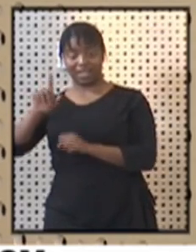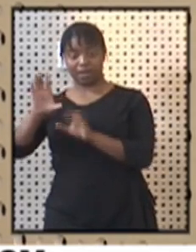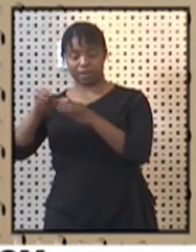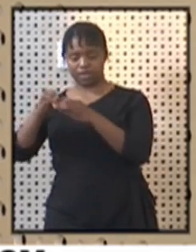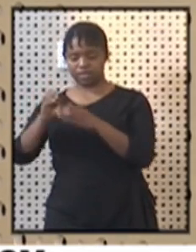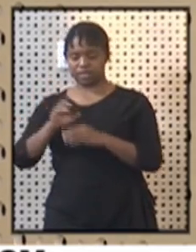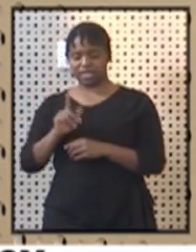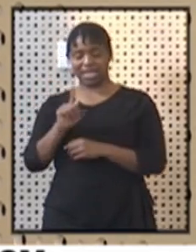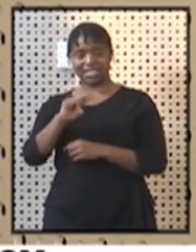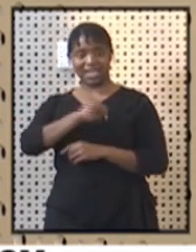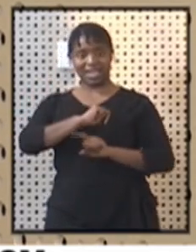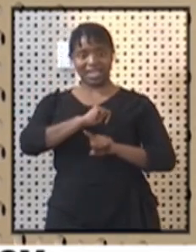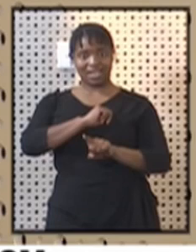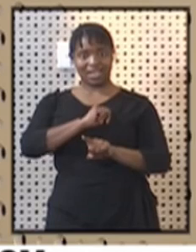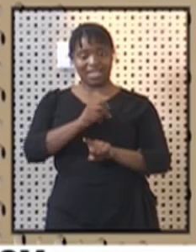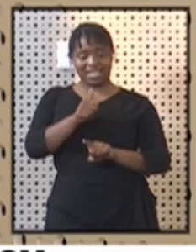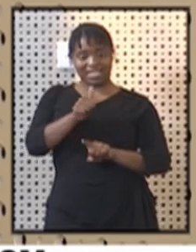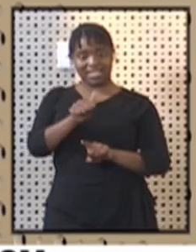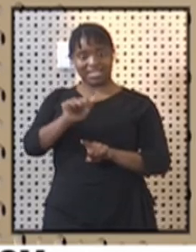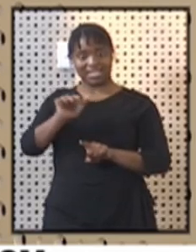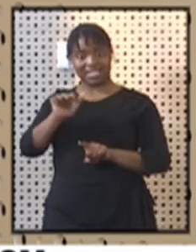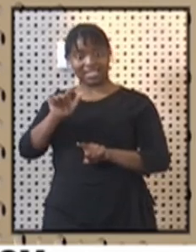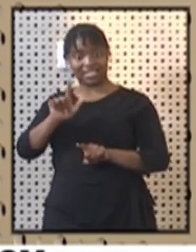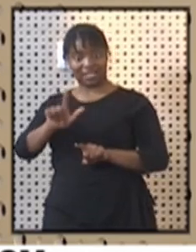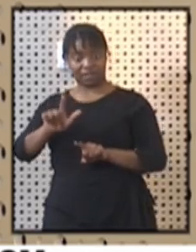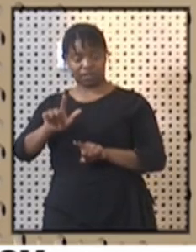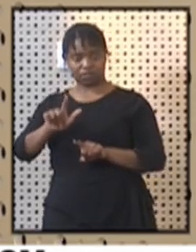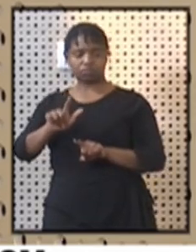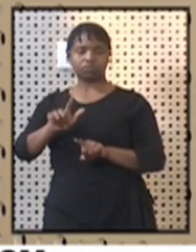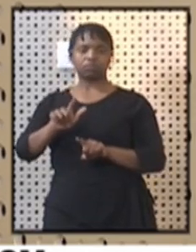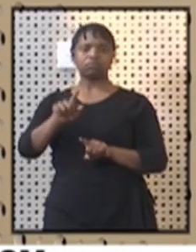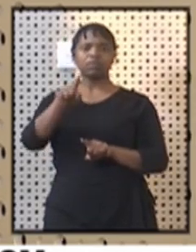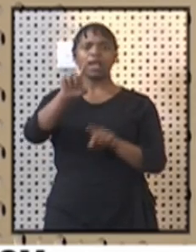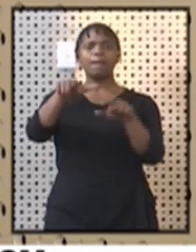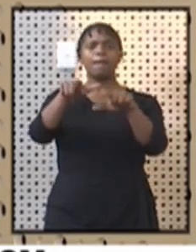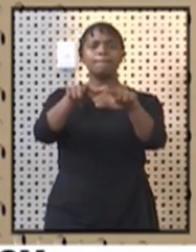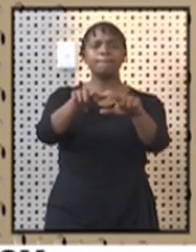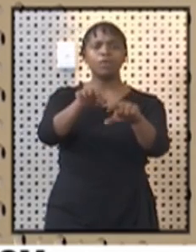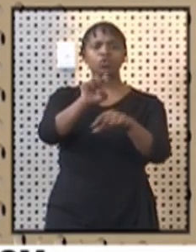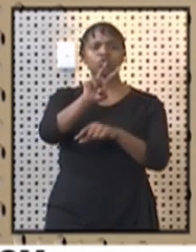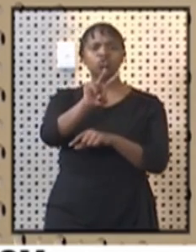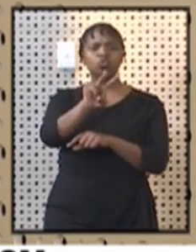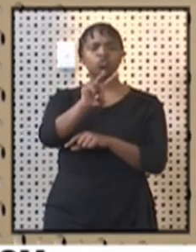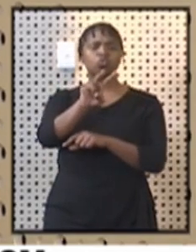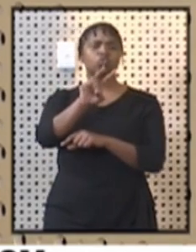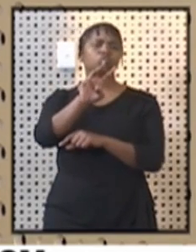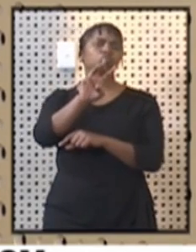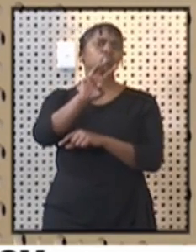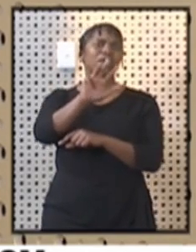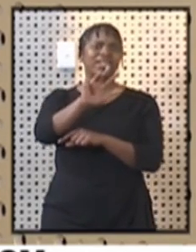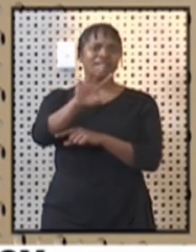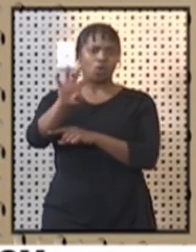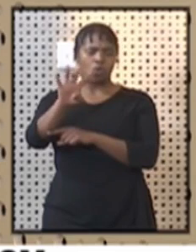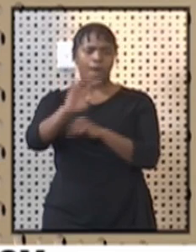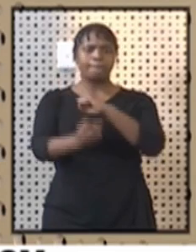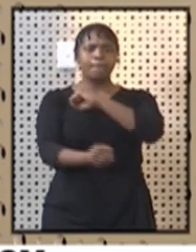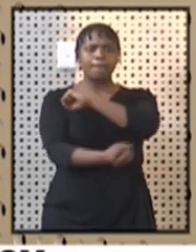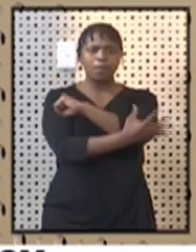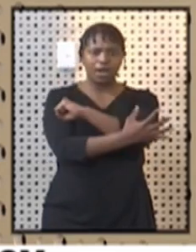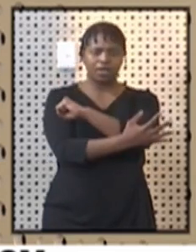Wazulu-Natal, 607 companies, Limpopo, 294 companies, Mpumalanga,